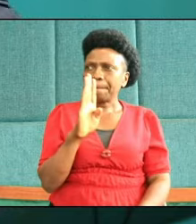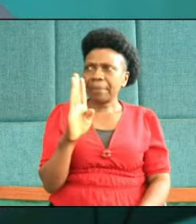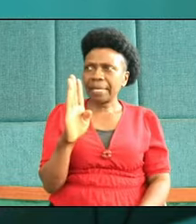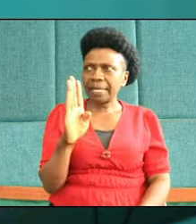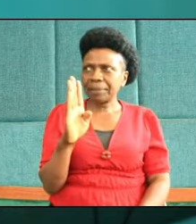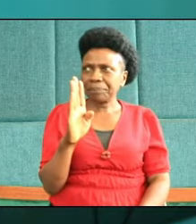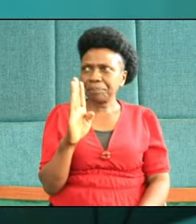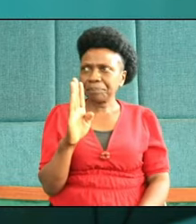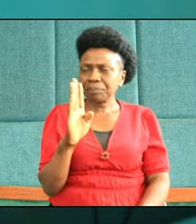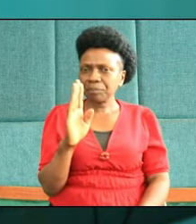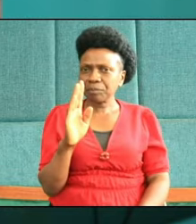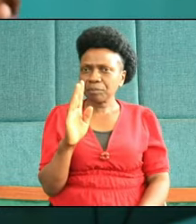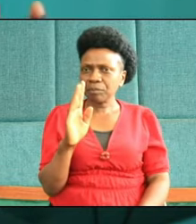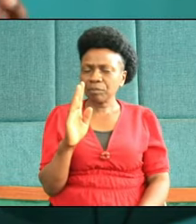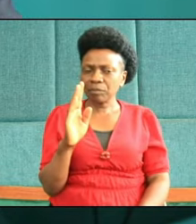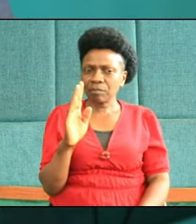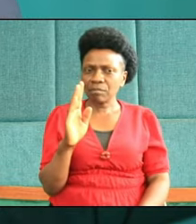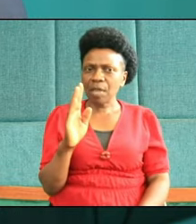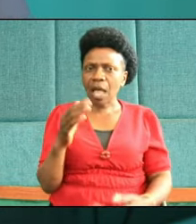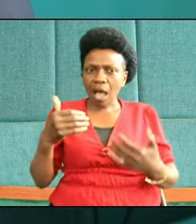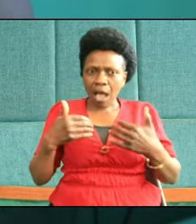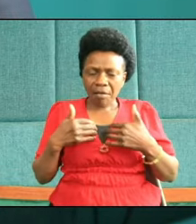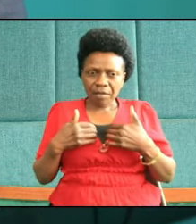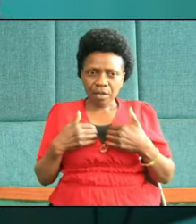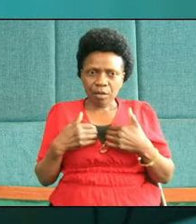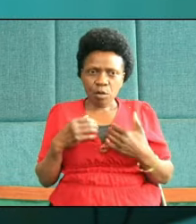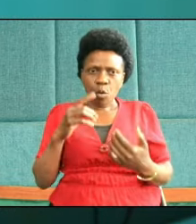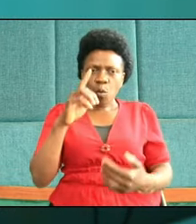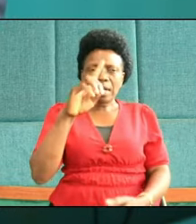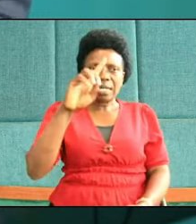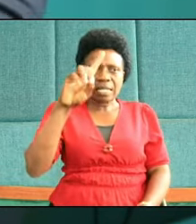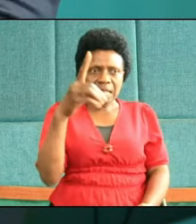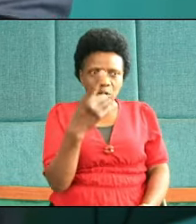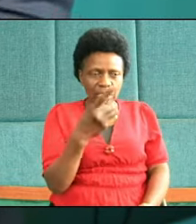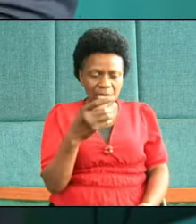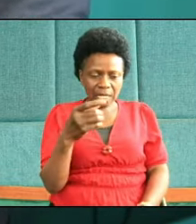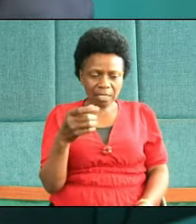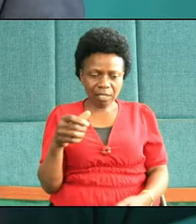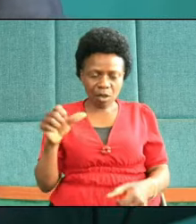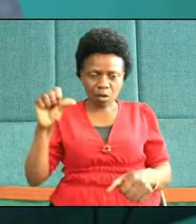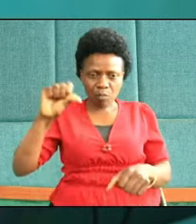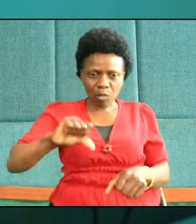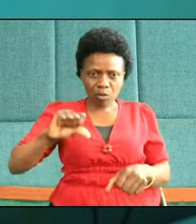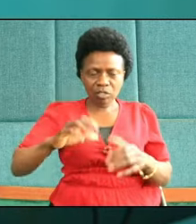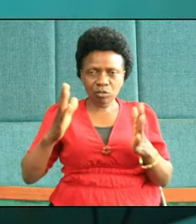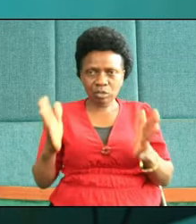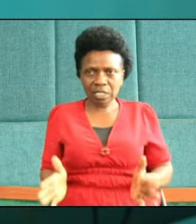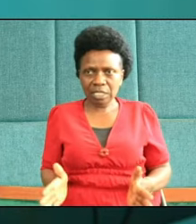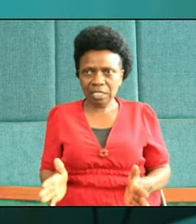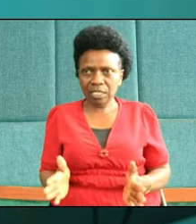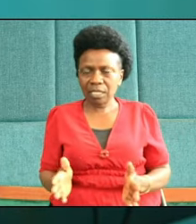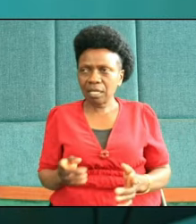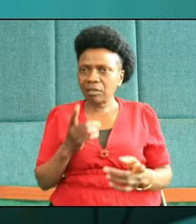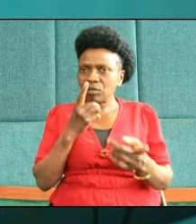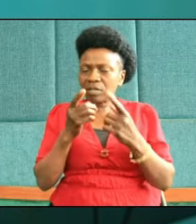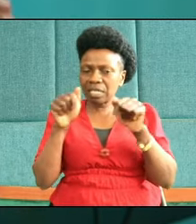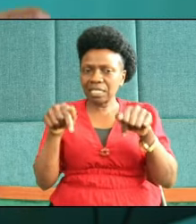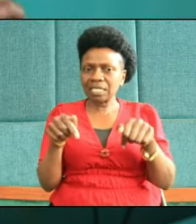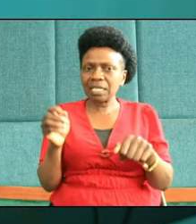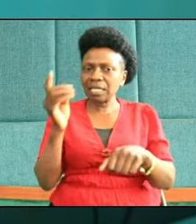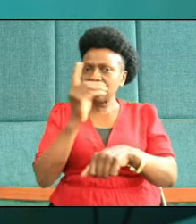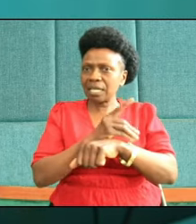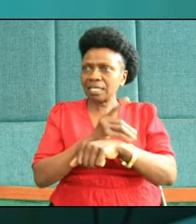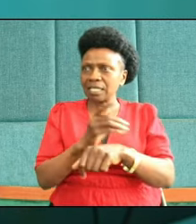over 1,000 heralds, 1,000 prostitutes and I'm told these days